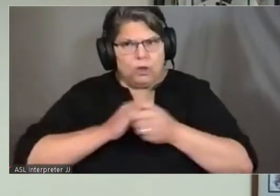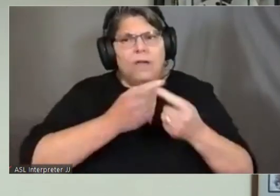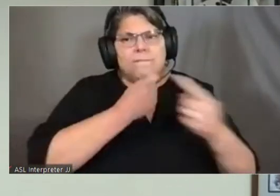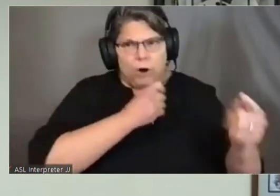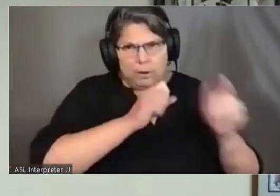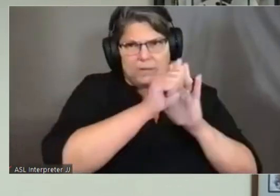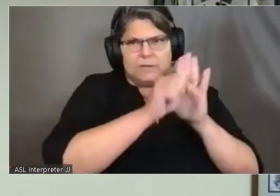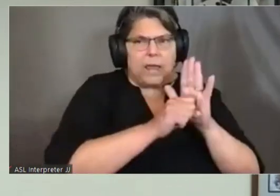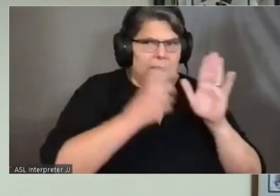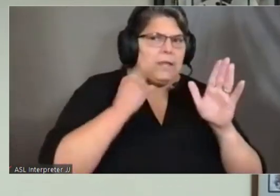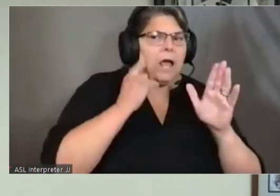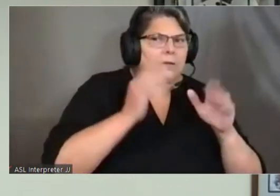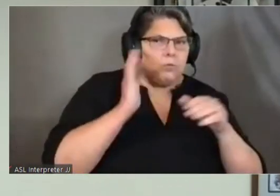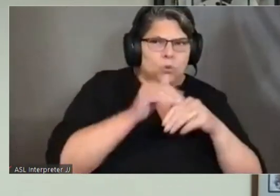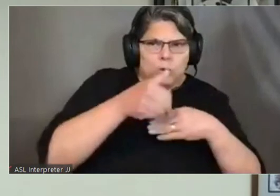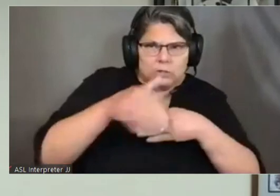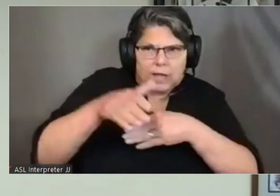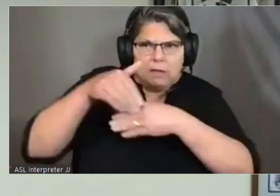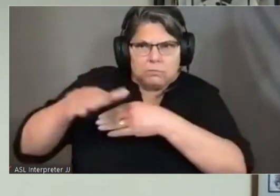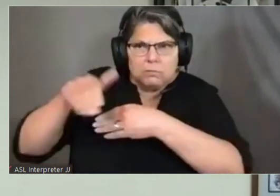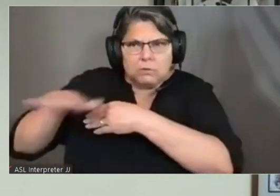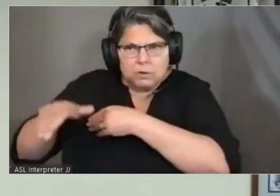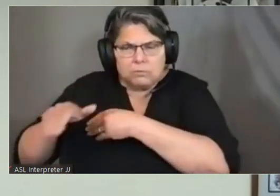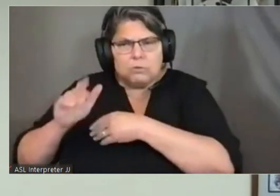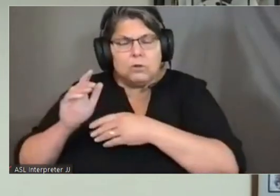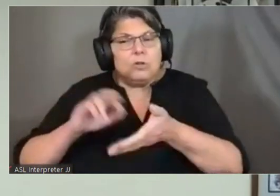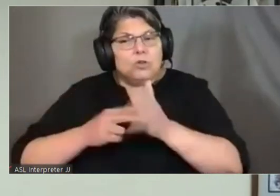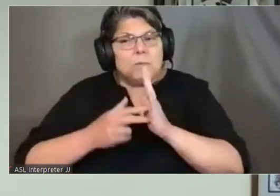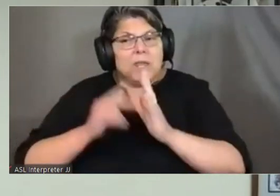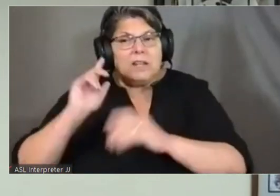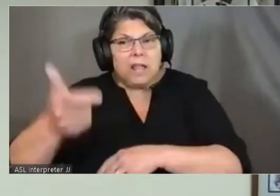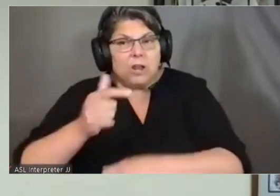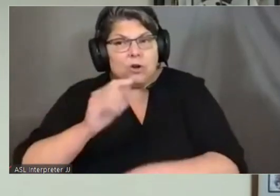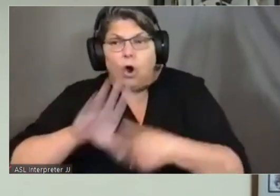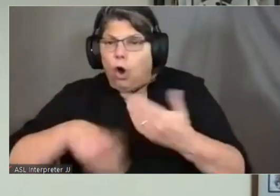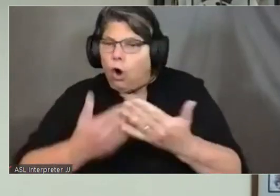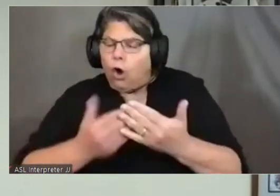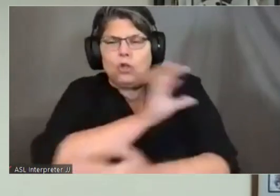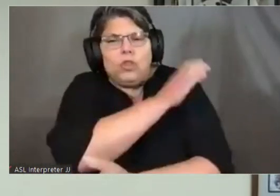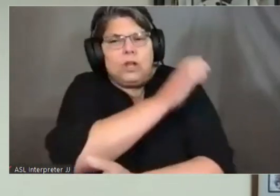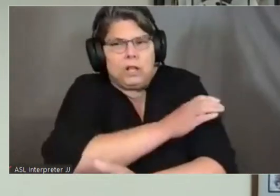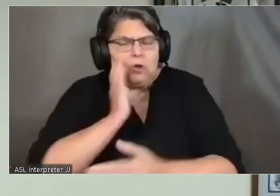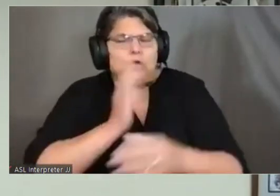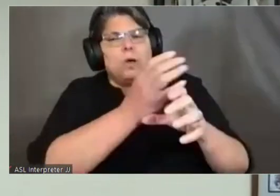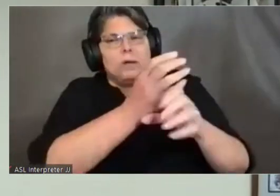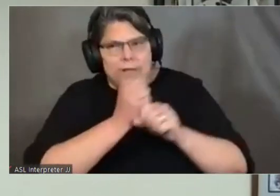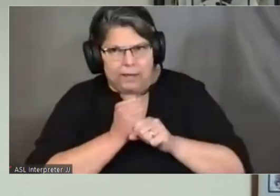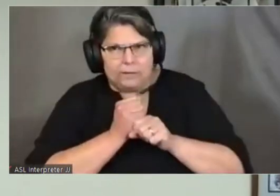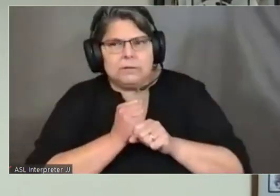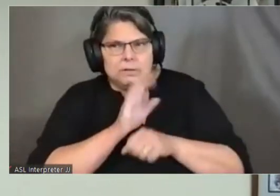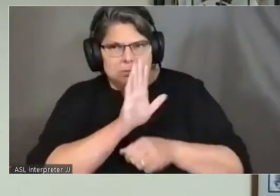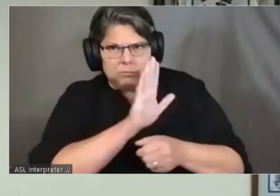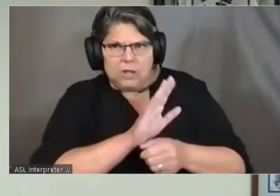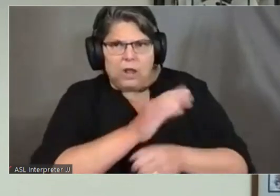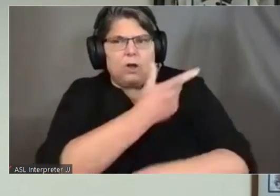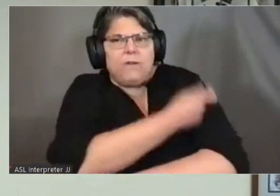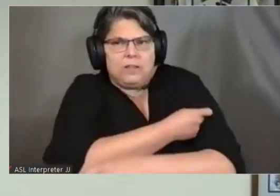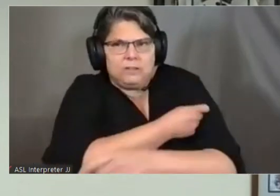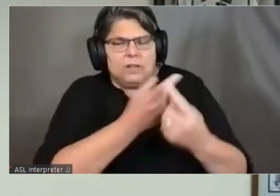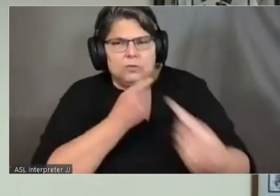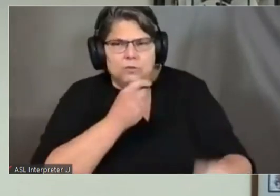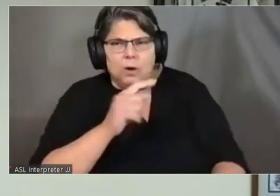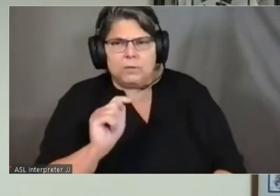Later, all the clinics should be getting stable allotments from the TPA. There will be some